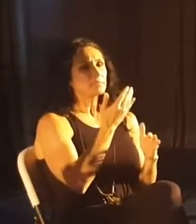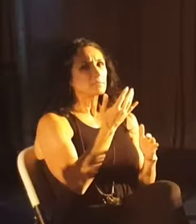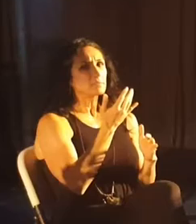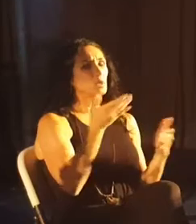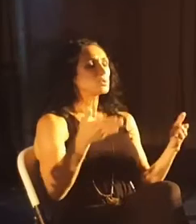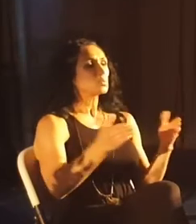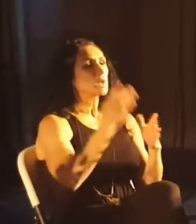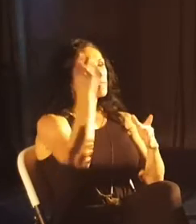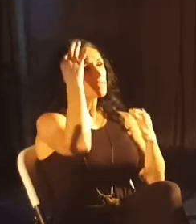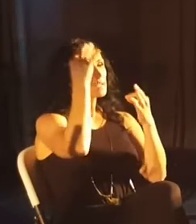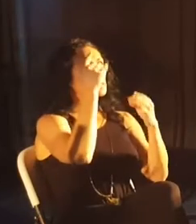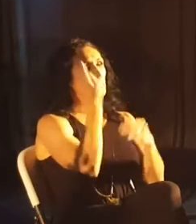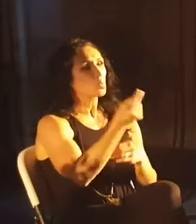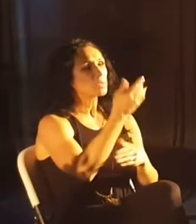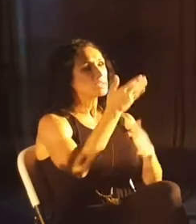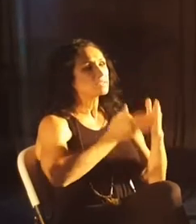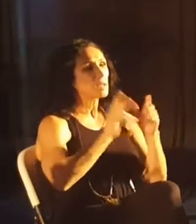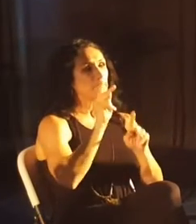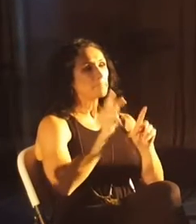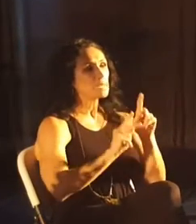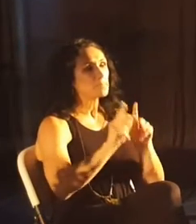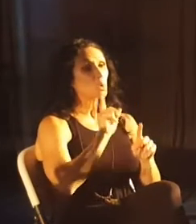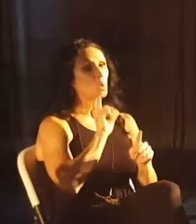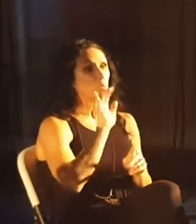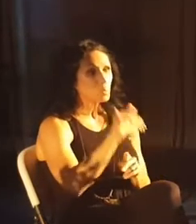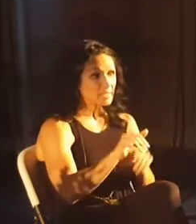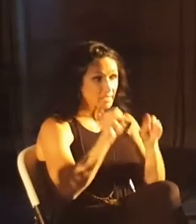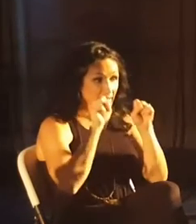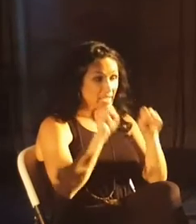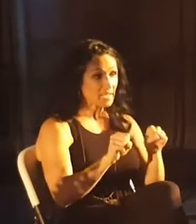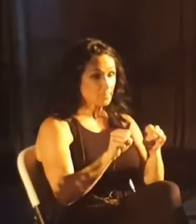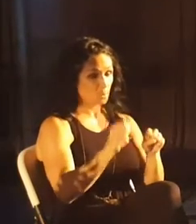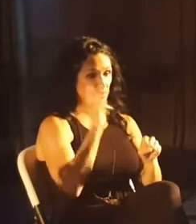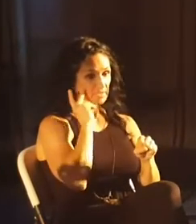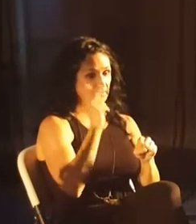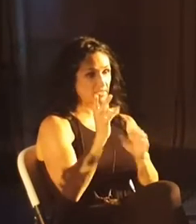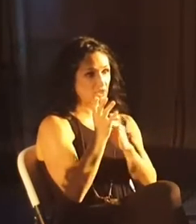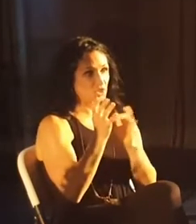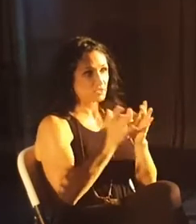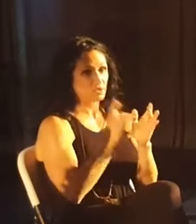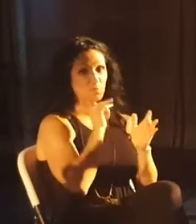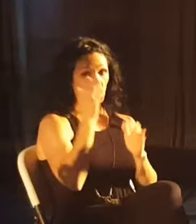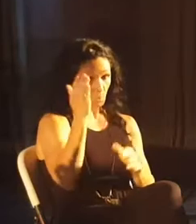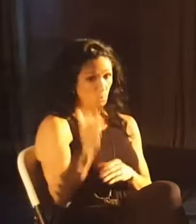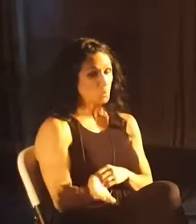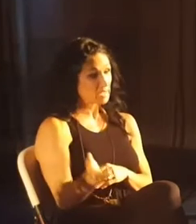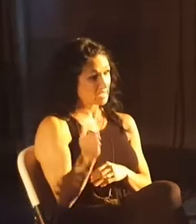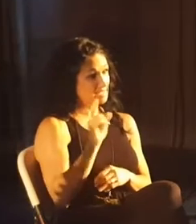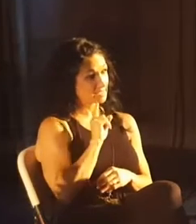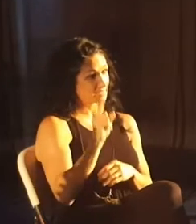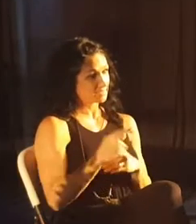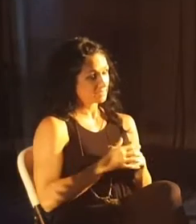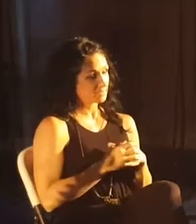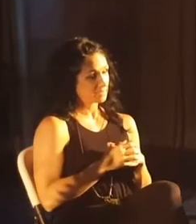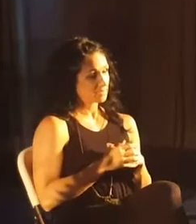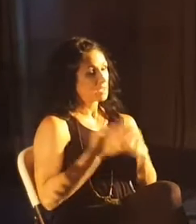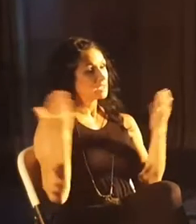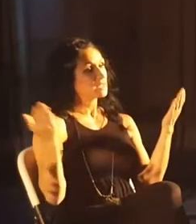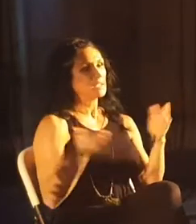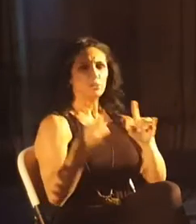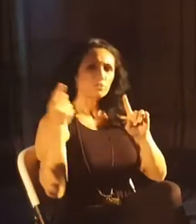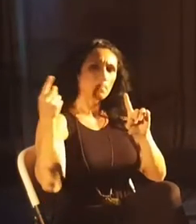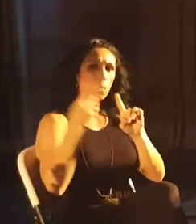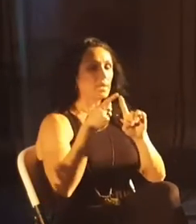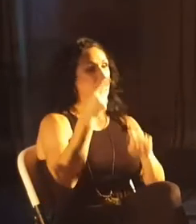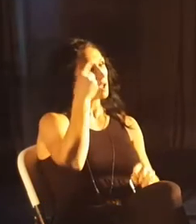there, there was this way of thinking that only some people are really able to see Jesus for who he really is. And here's the point that